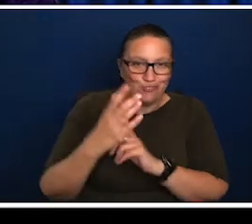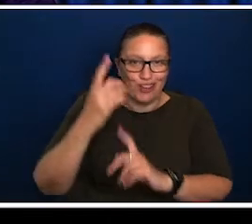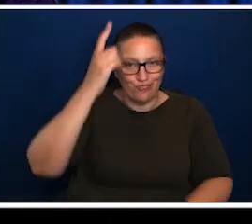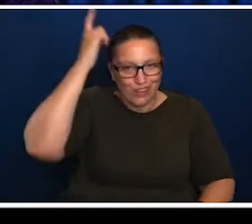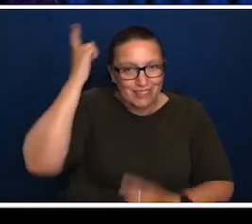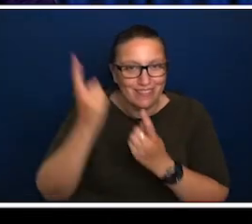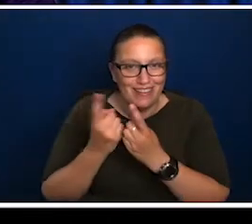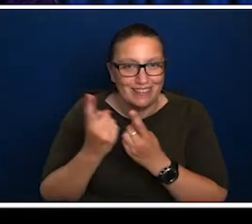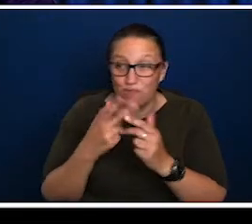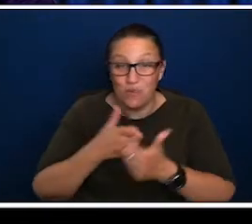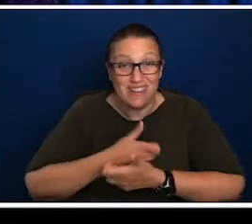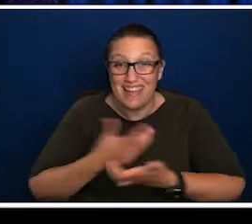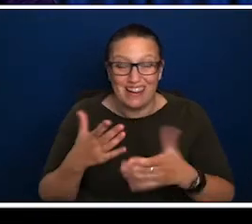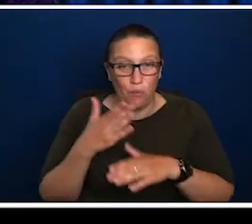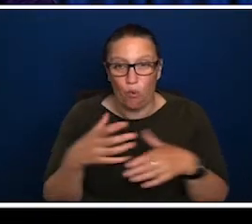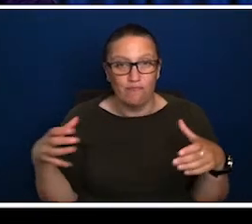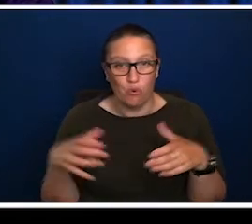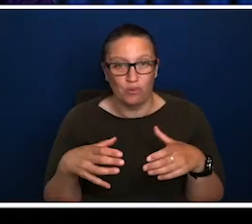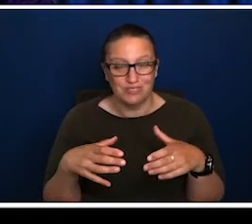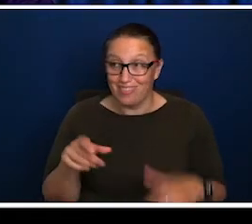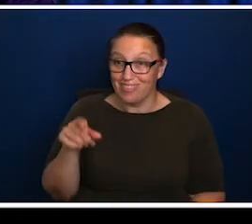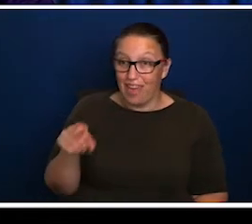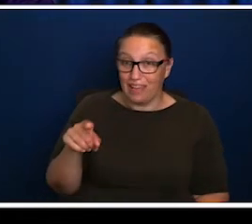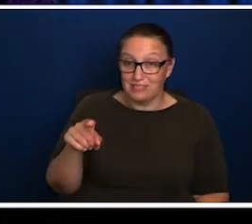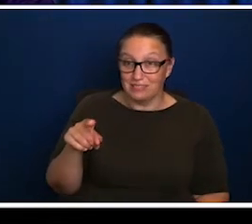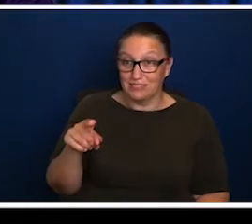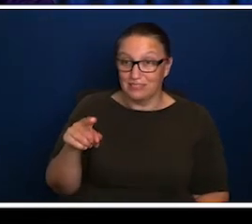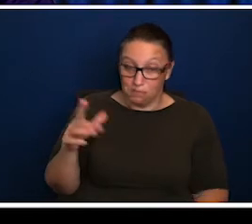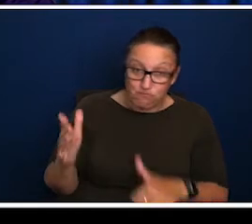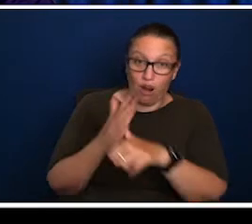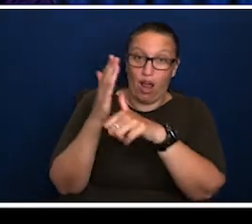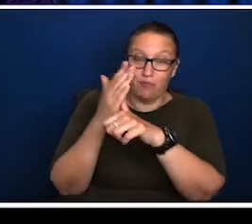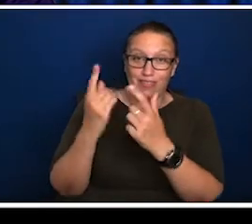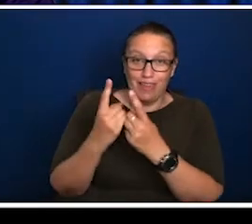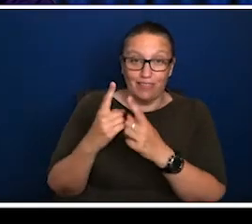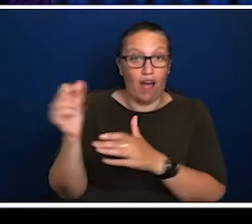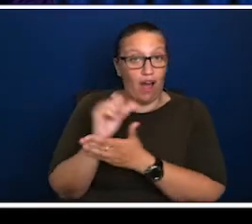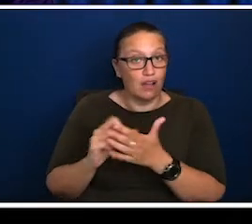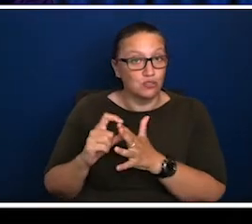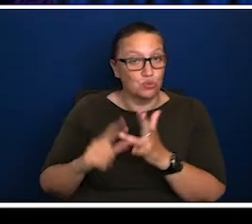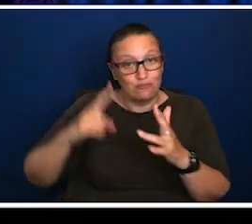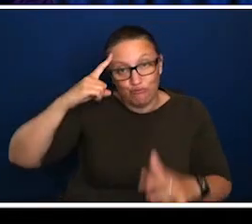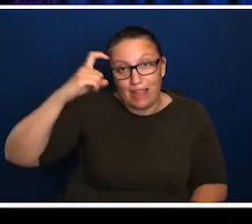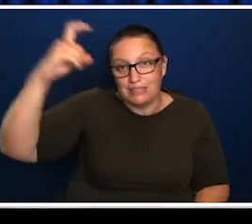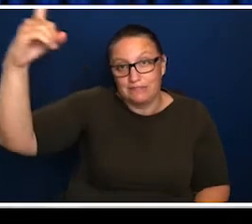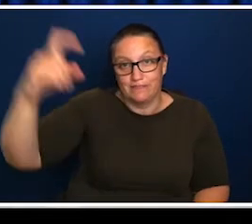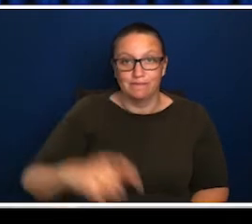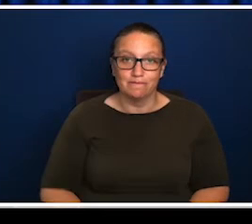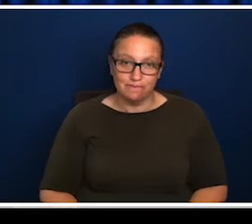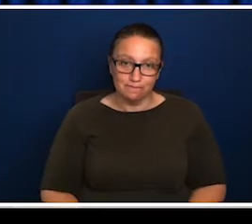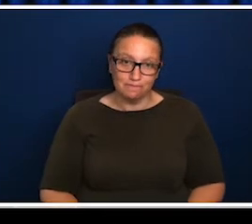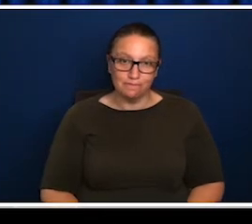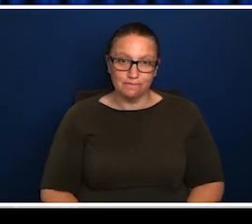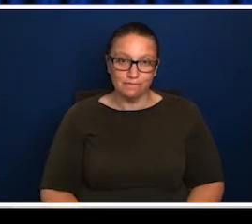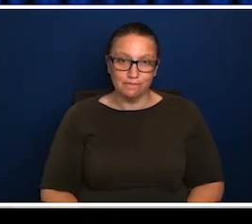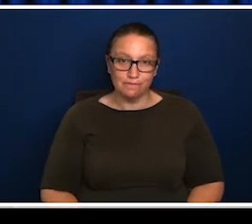the innovation tends to come from the creative side of any labor force, and that's essentially the prime business of the arts. Yeah. It's